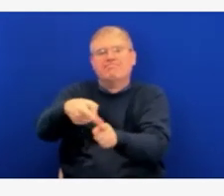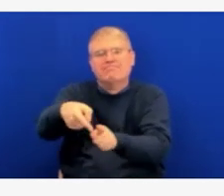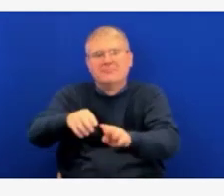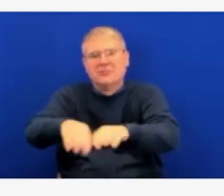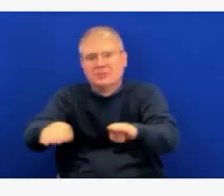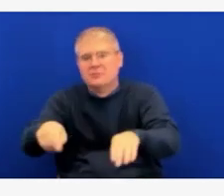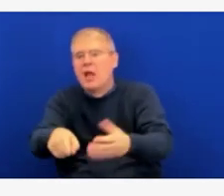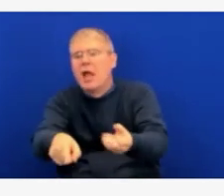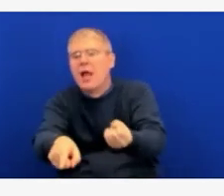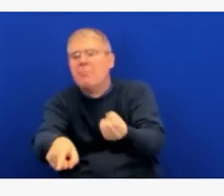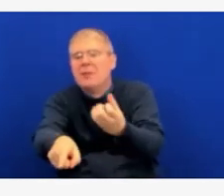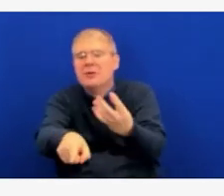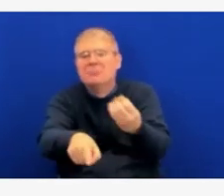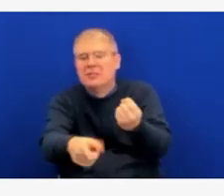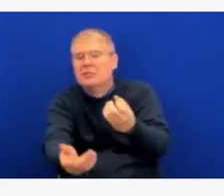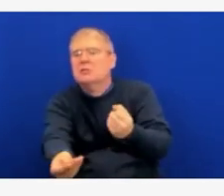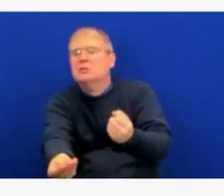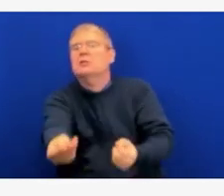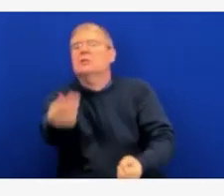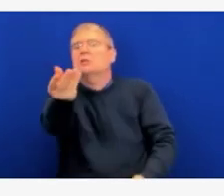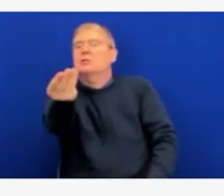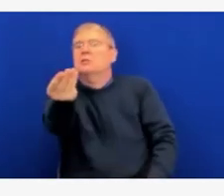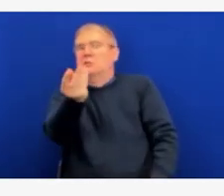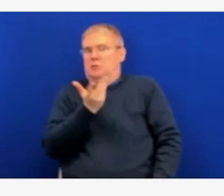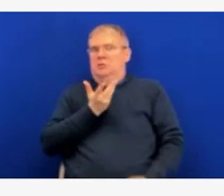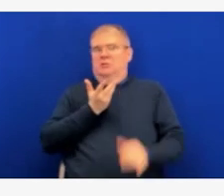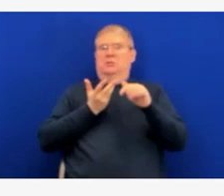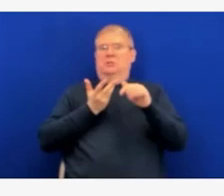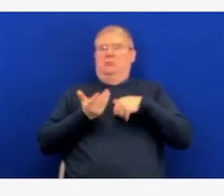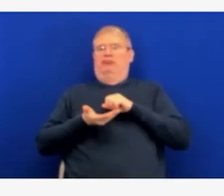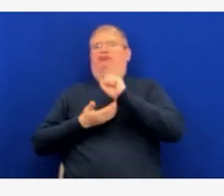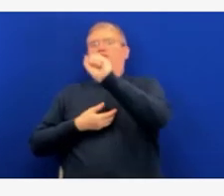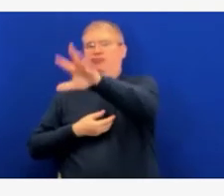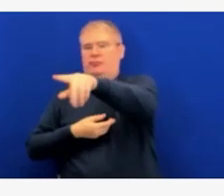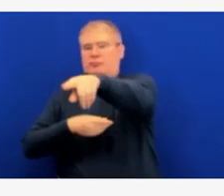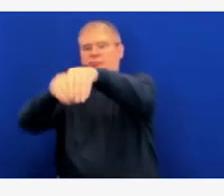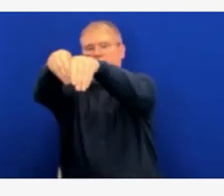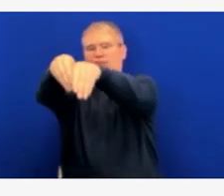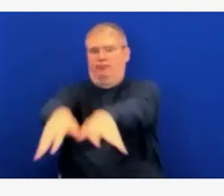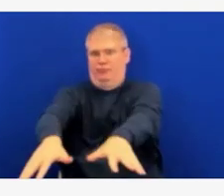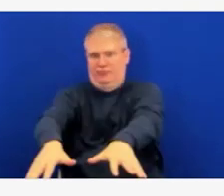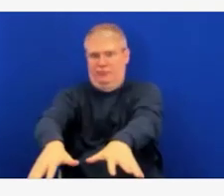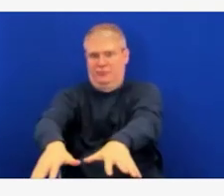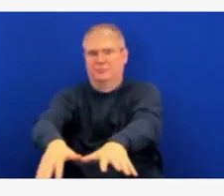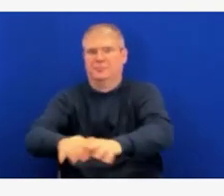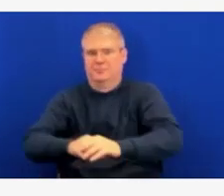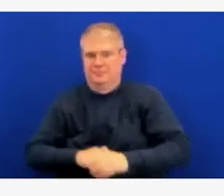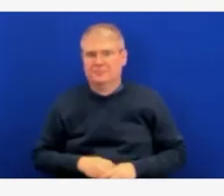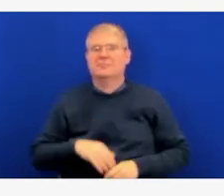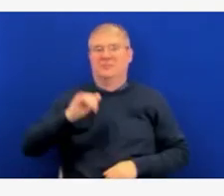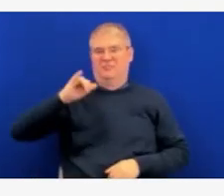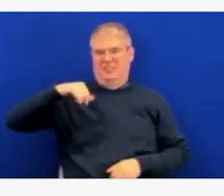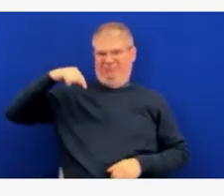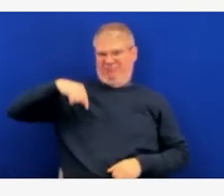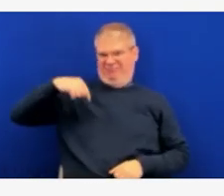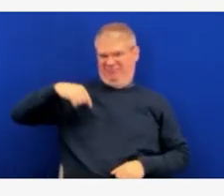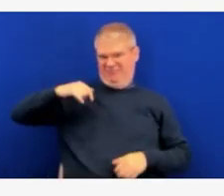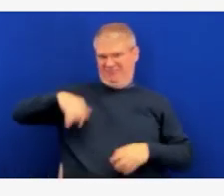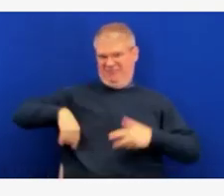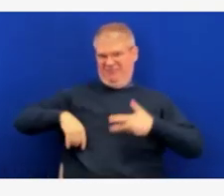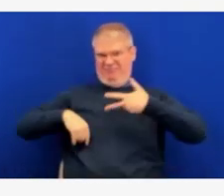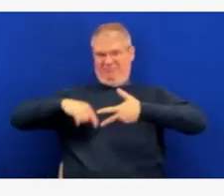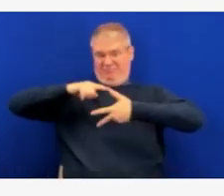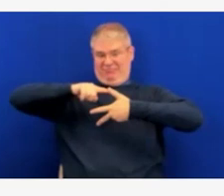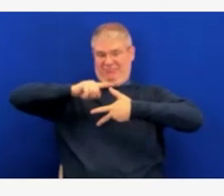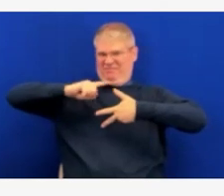working to ensure that this initial phase of ordering this week is distributed as widely as possible.